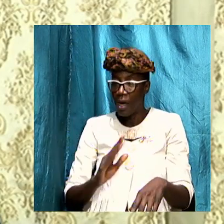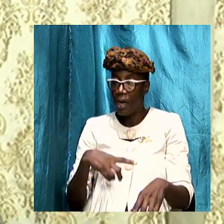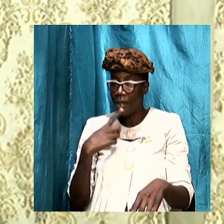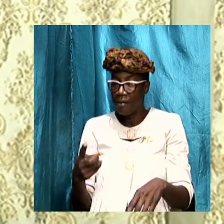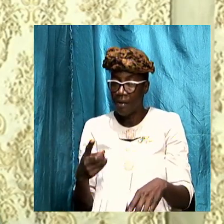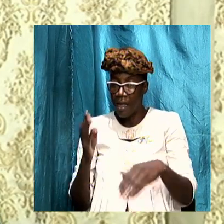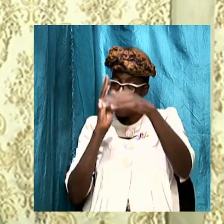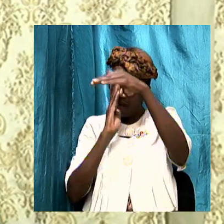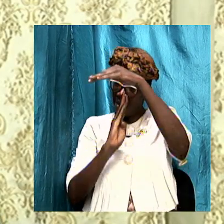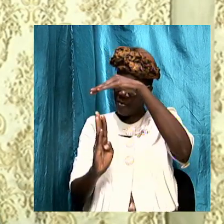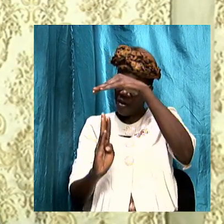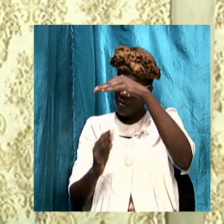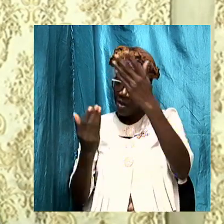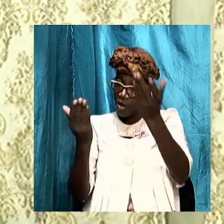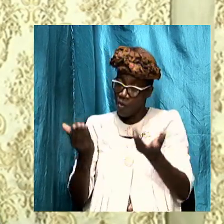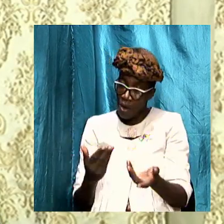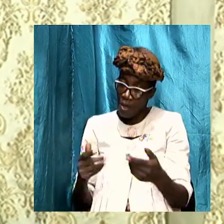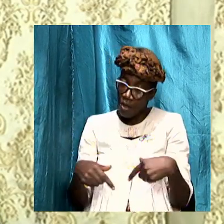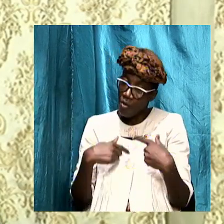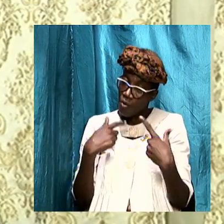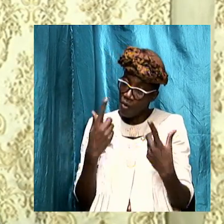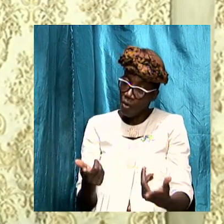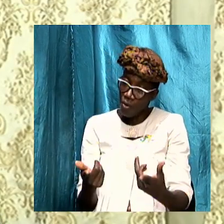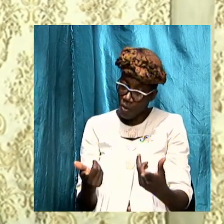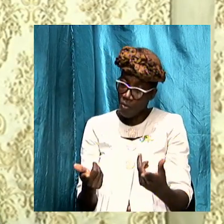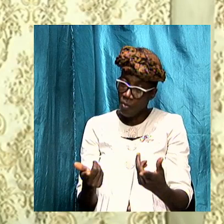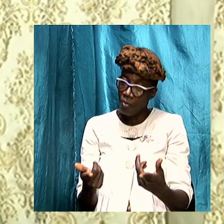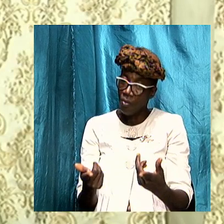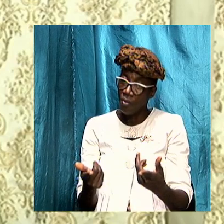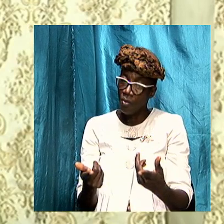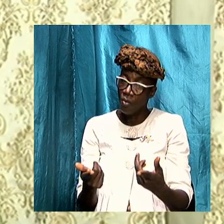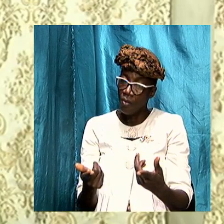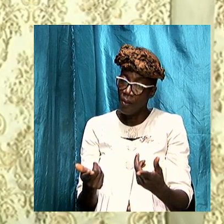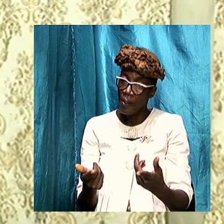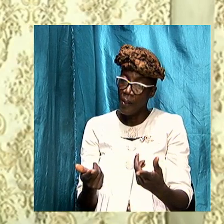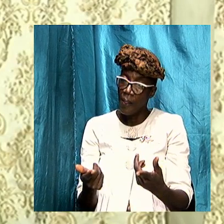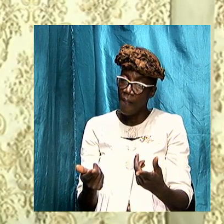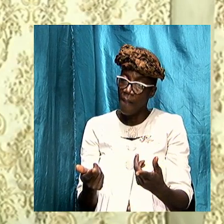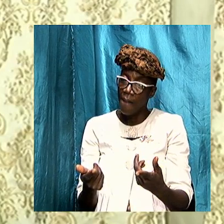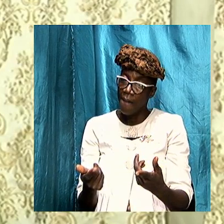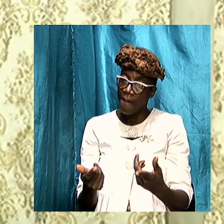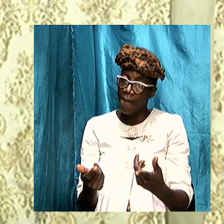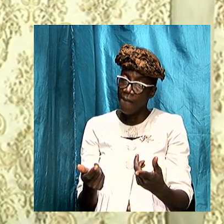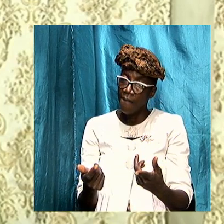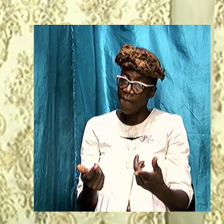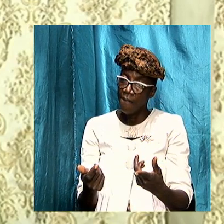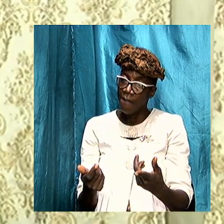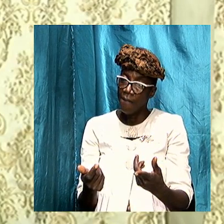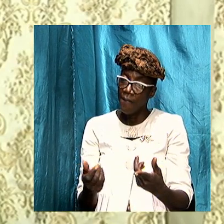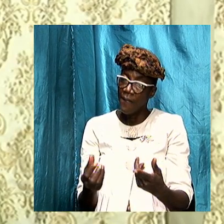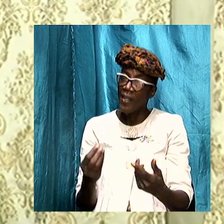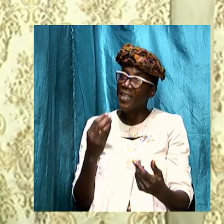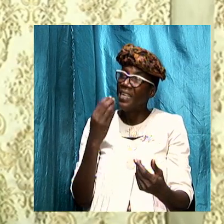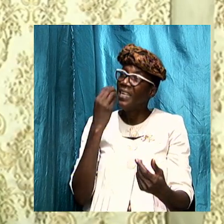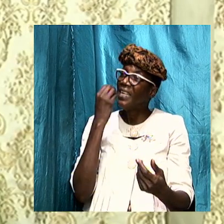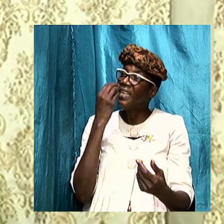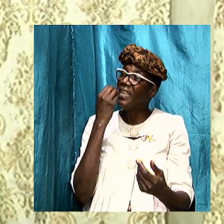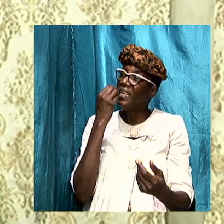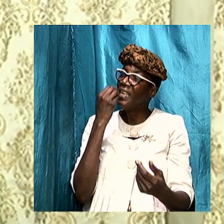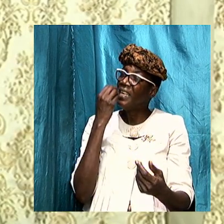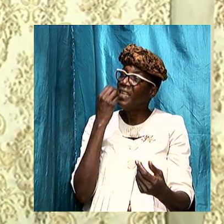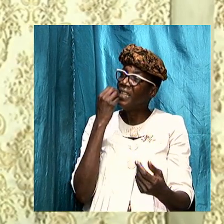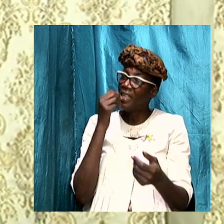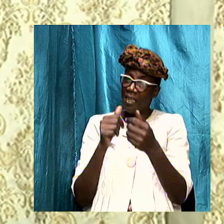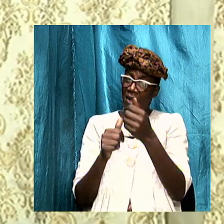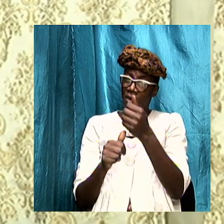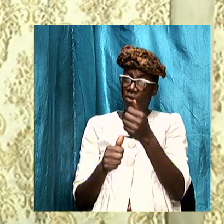Ezekiel I want you to go down and here is what I want you to do I want you to eat the dung of the